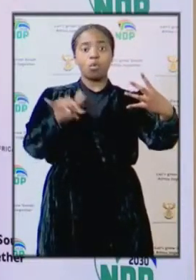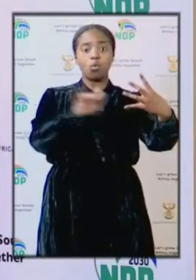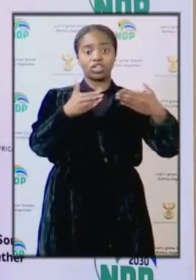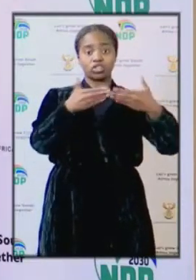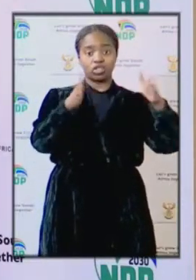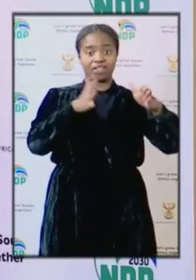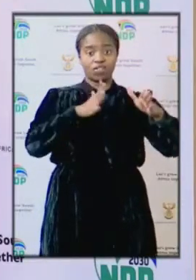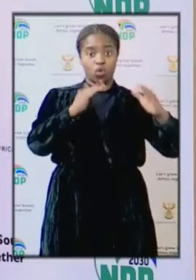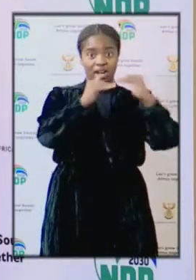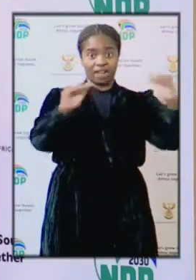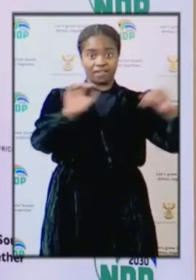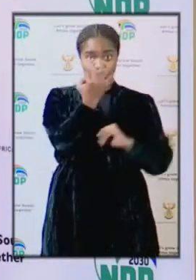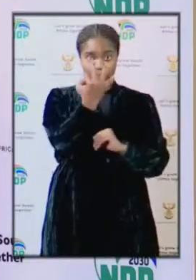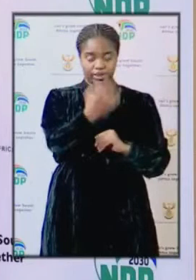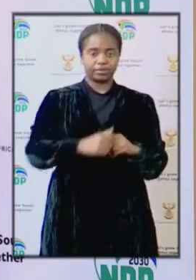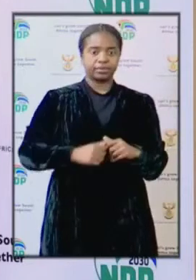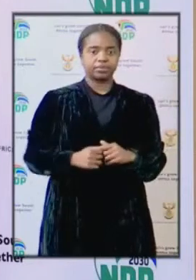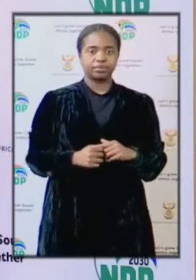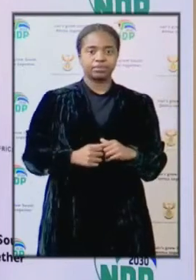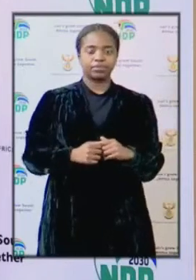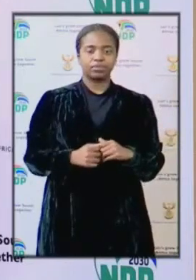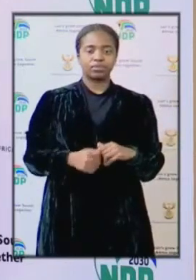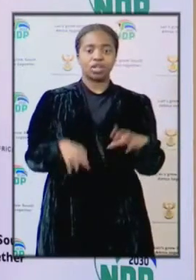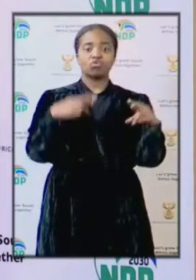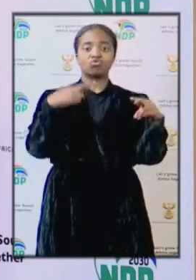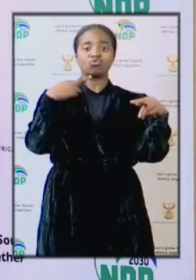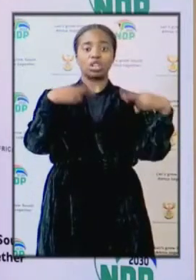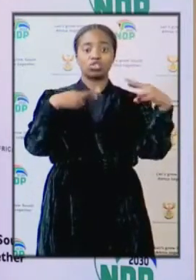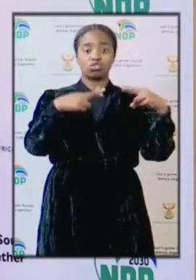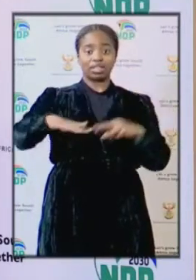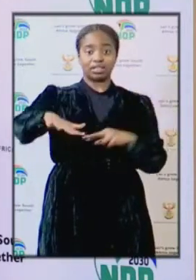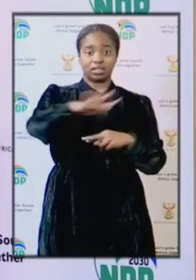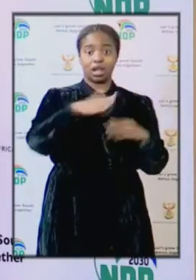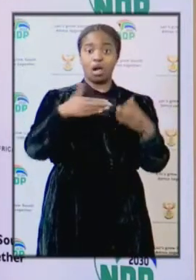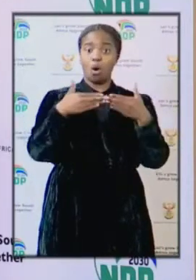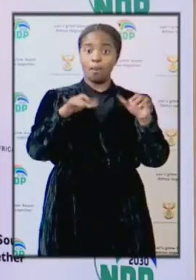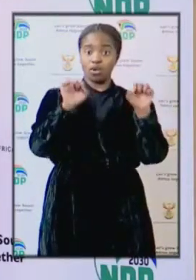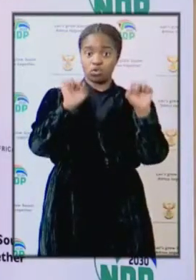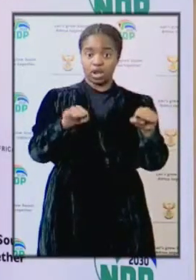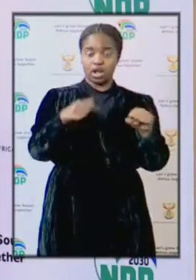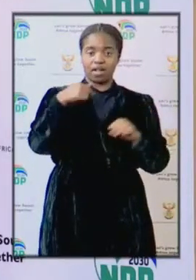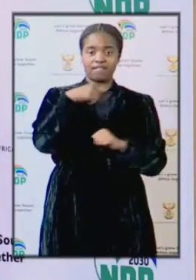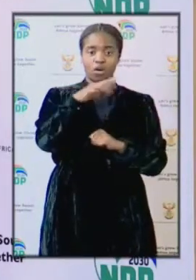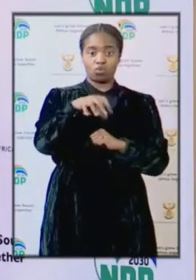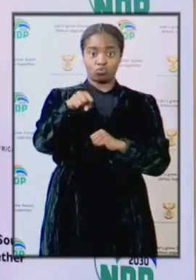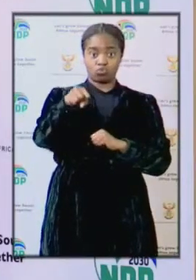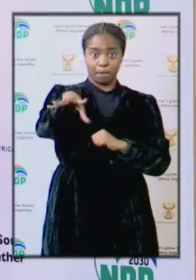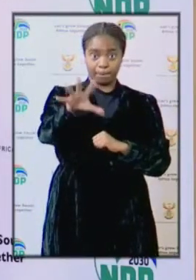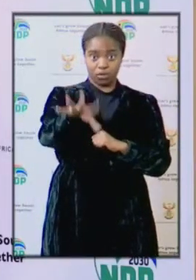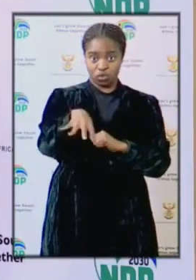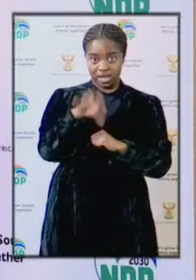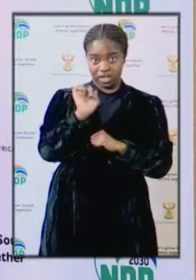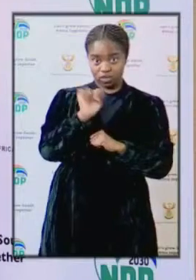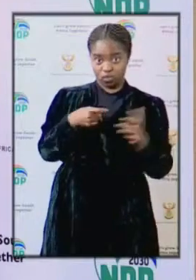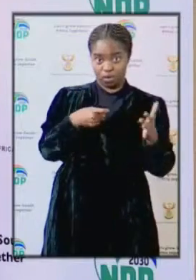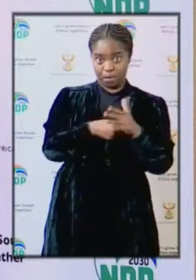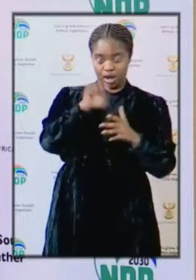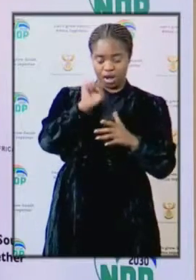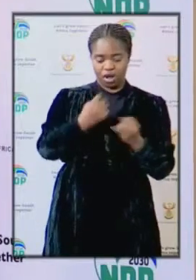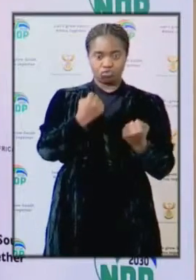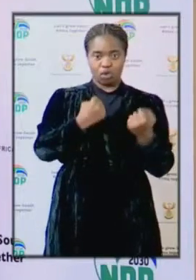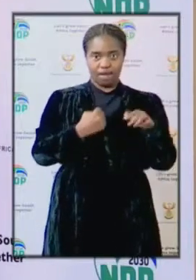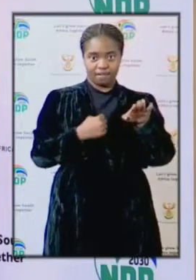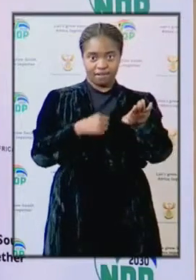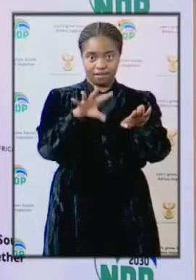opened up for level three. Restaurants are open for delivery, collection and drive